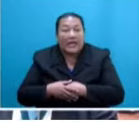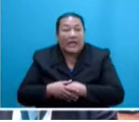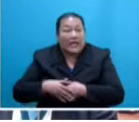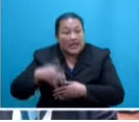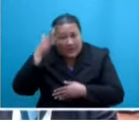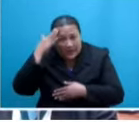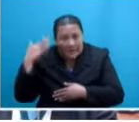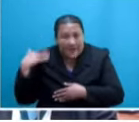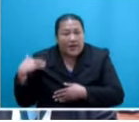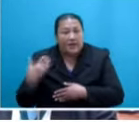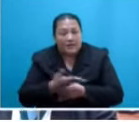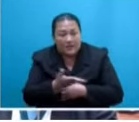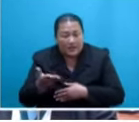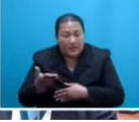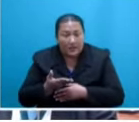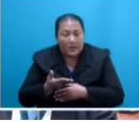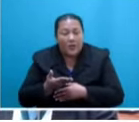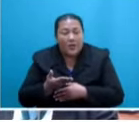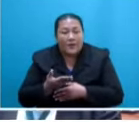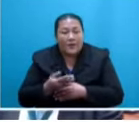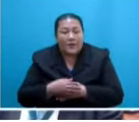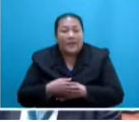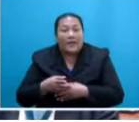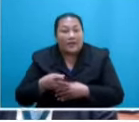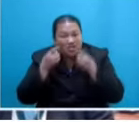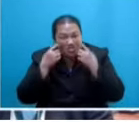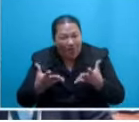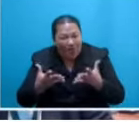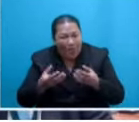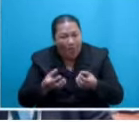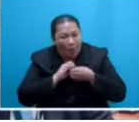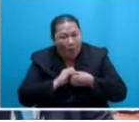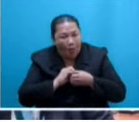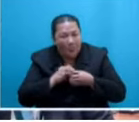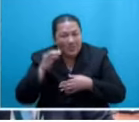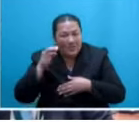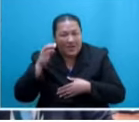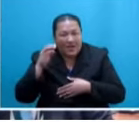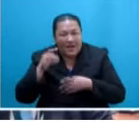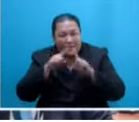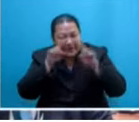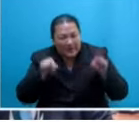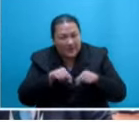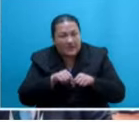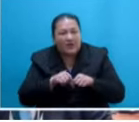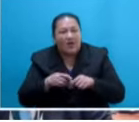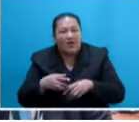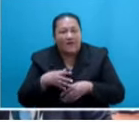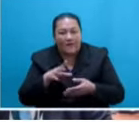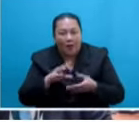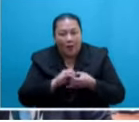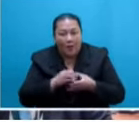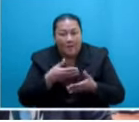reminded that the narcissistic love affair, with its own image, shadow and reflection, was both the cause of celebration as